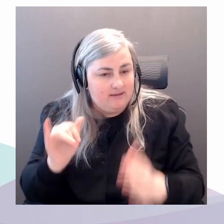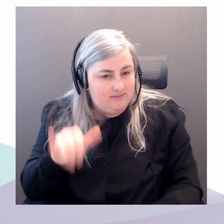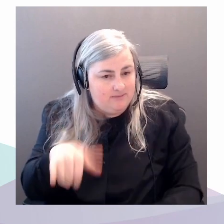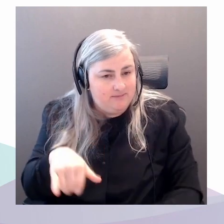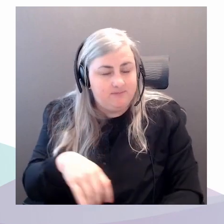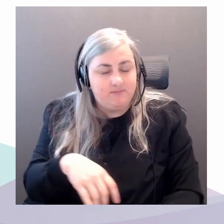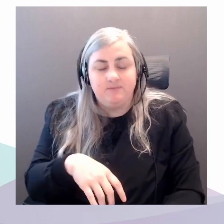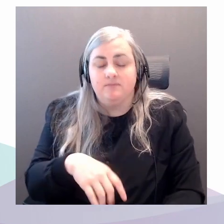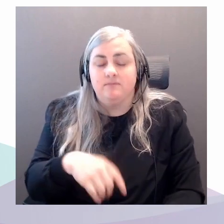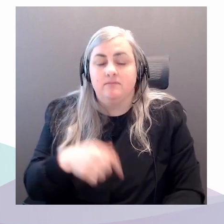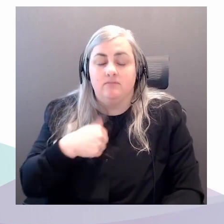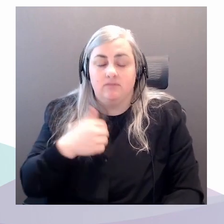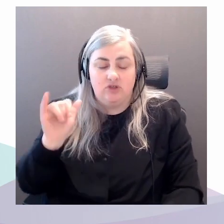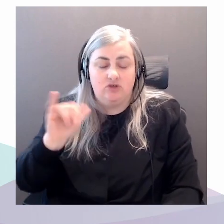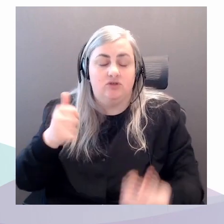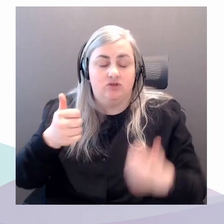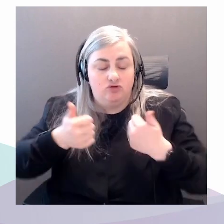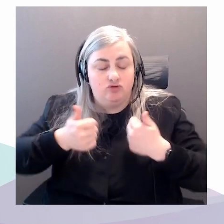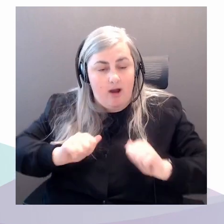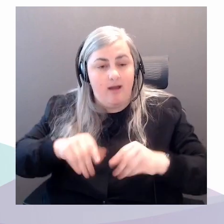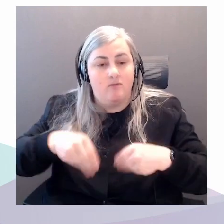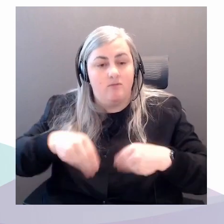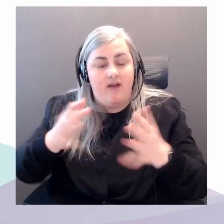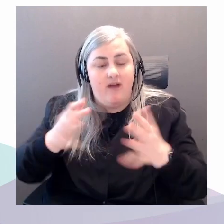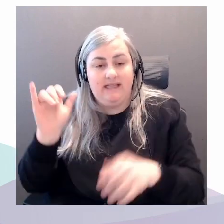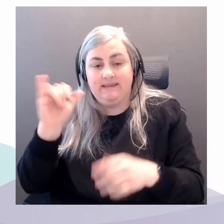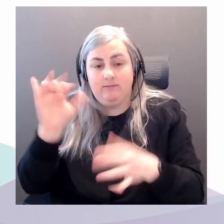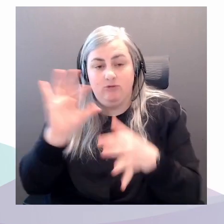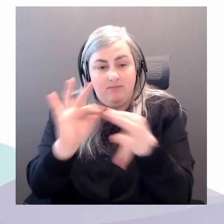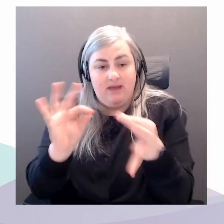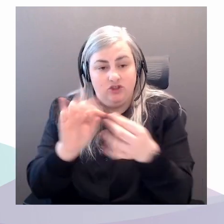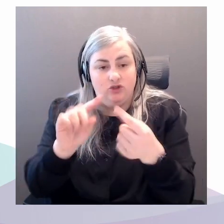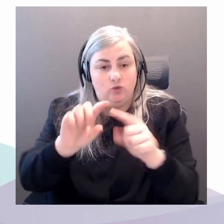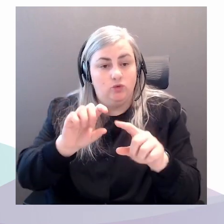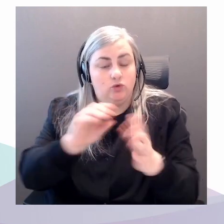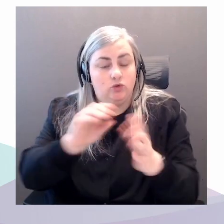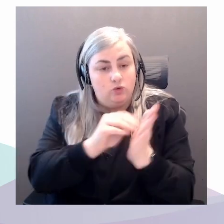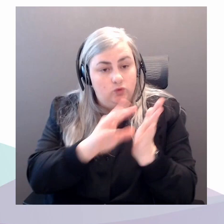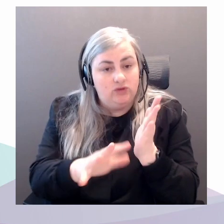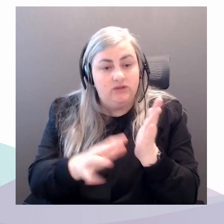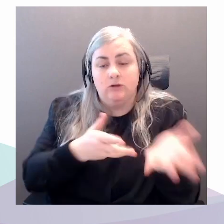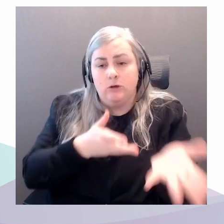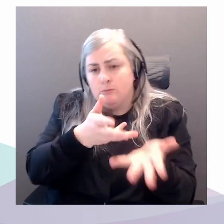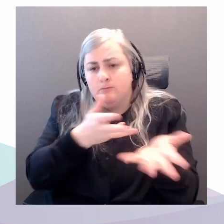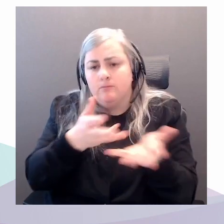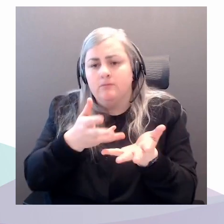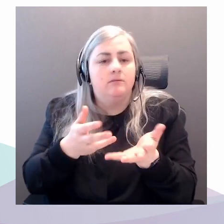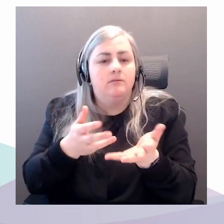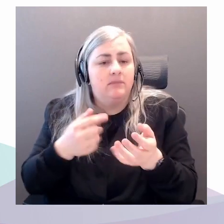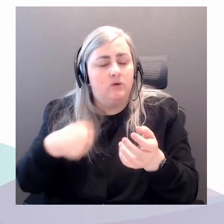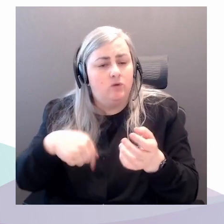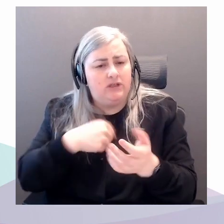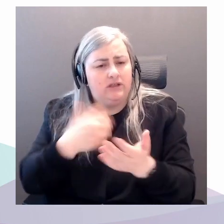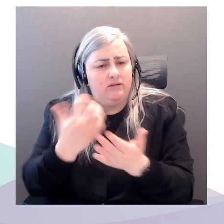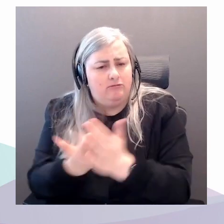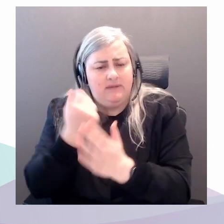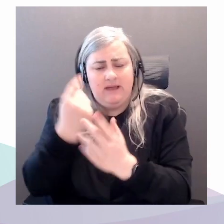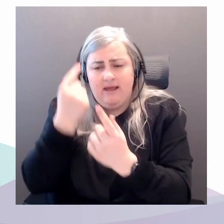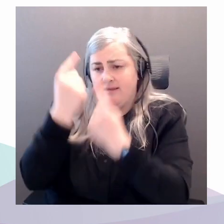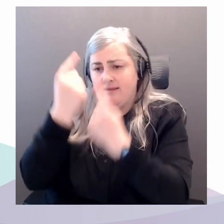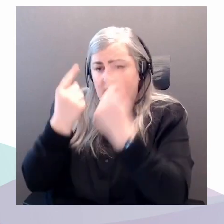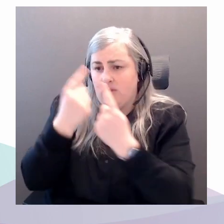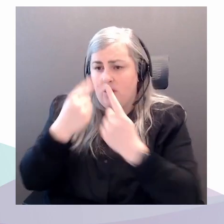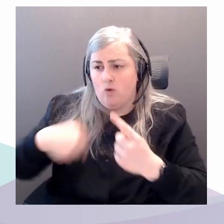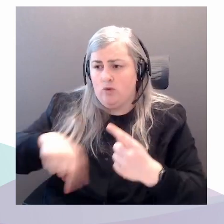students and to communities when I work with them and just say, you know, let's meaningfully think about what we actually like about this